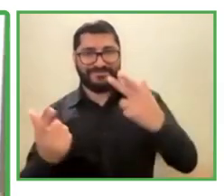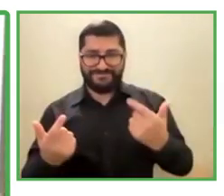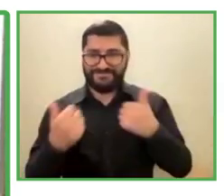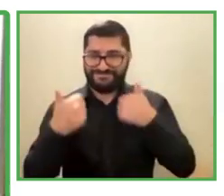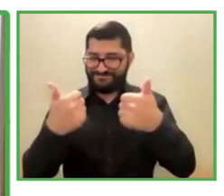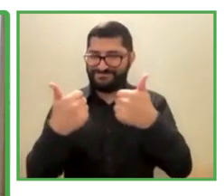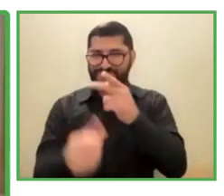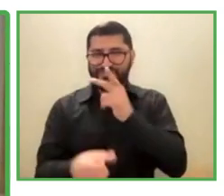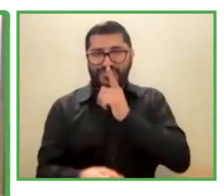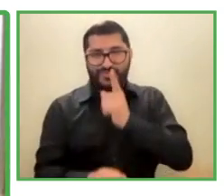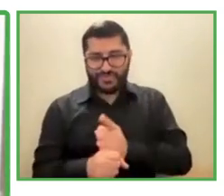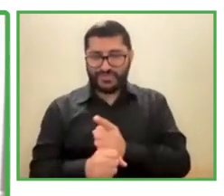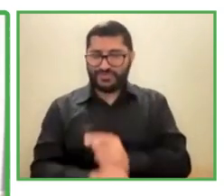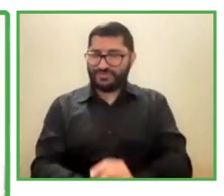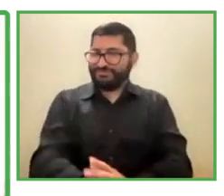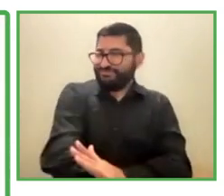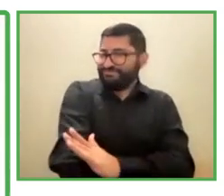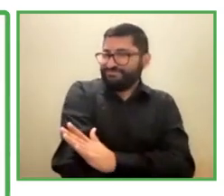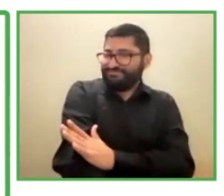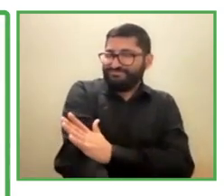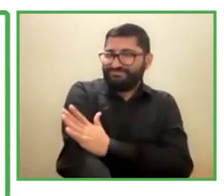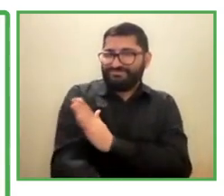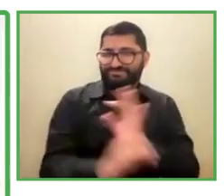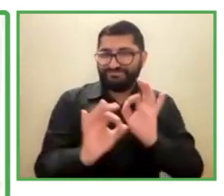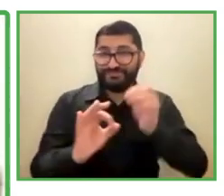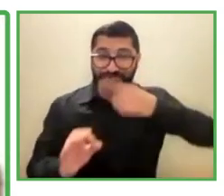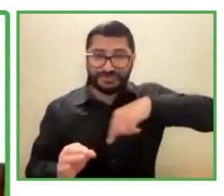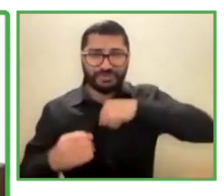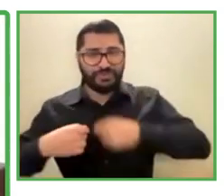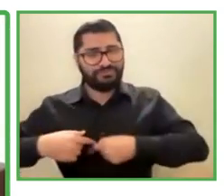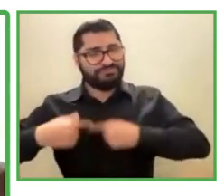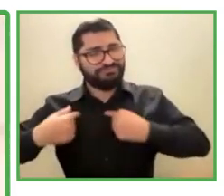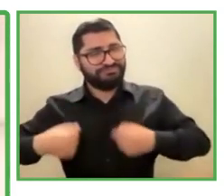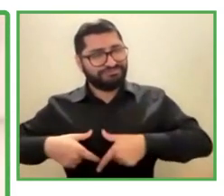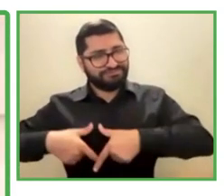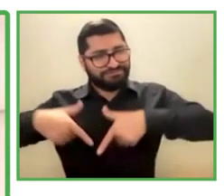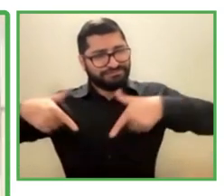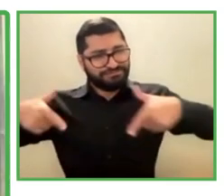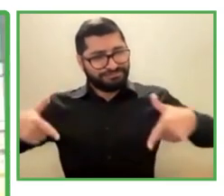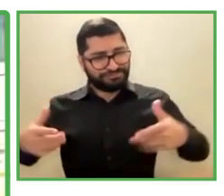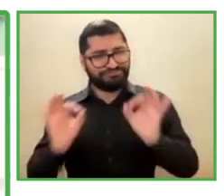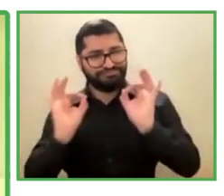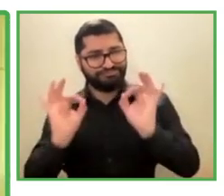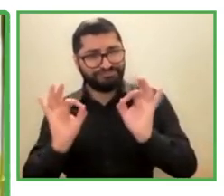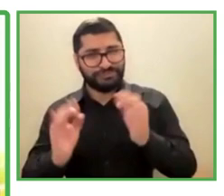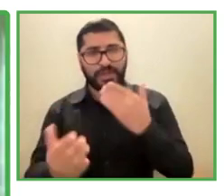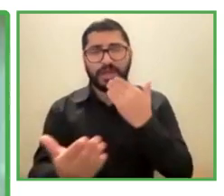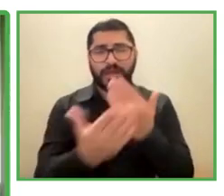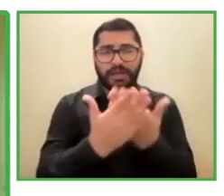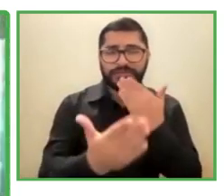it's overwhelming. Thank you to a lot of people. I'm a happy man.